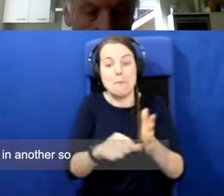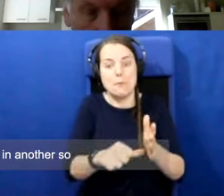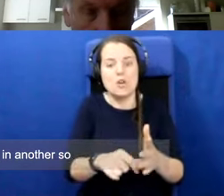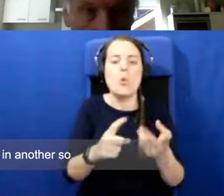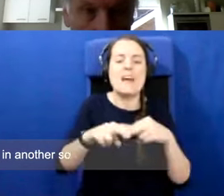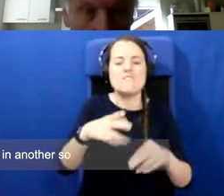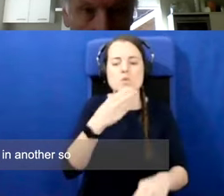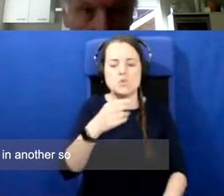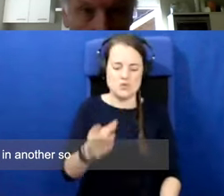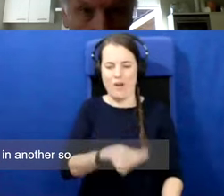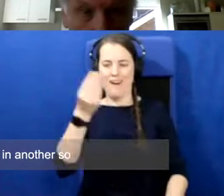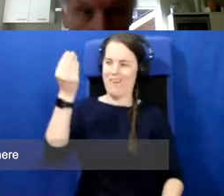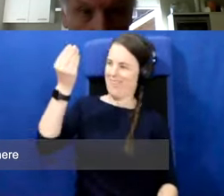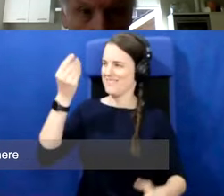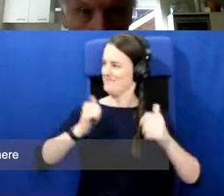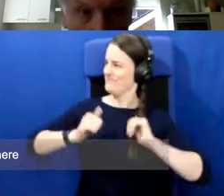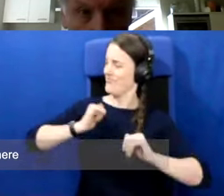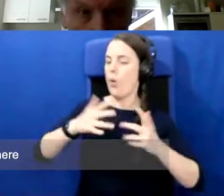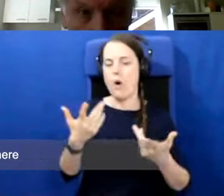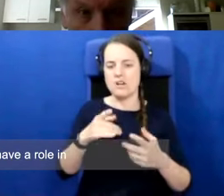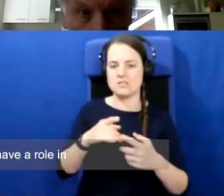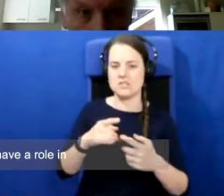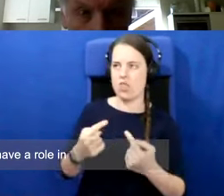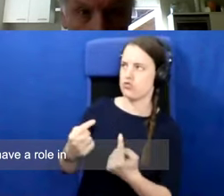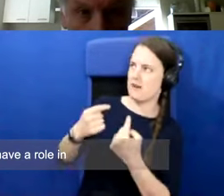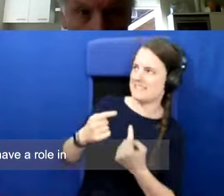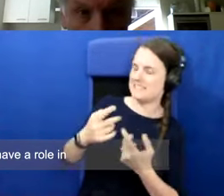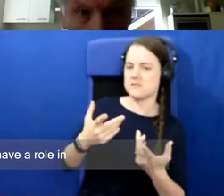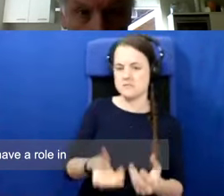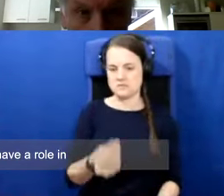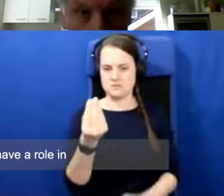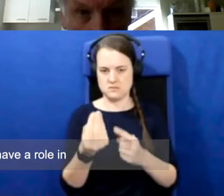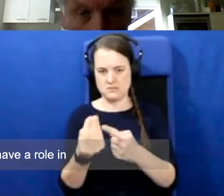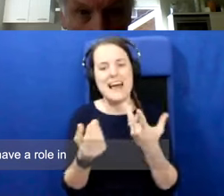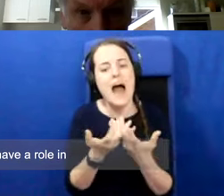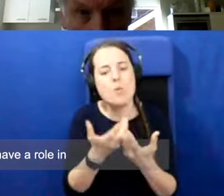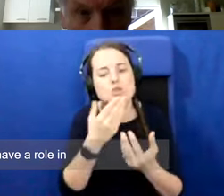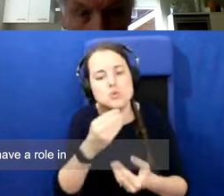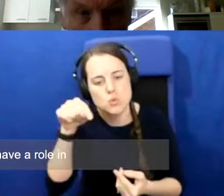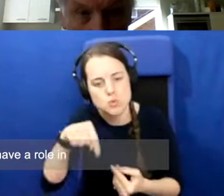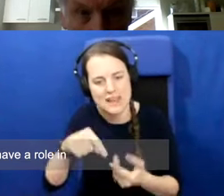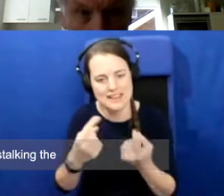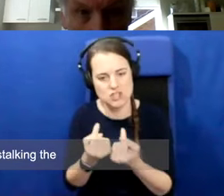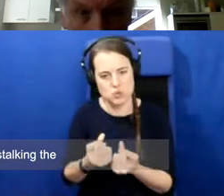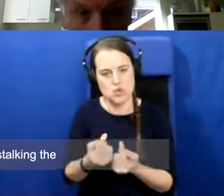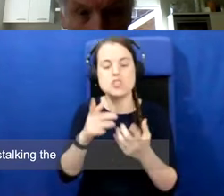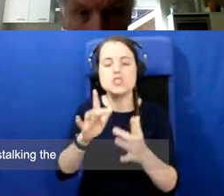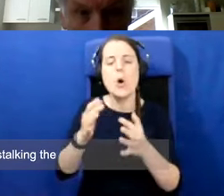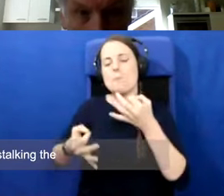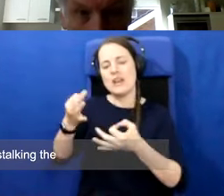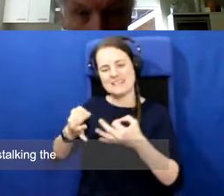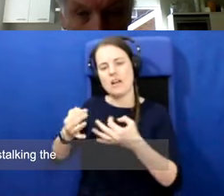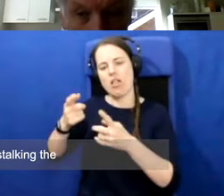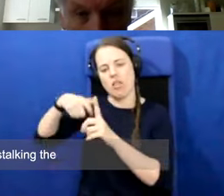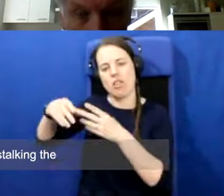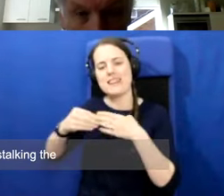in another. So I think that's where our political leaders do have a role in not stoking that, not stoking